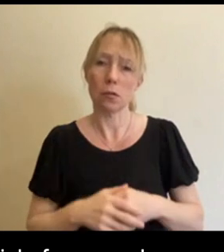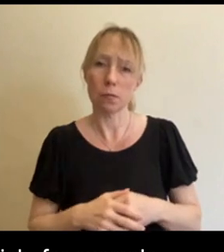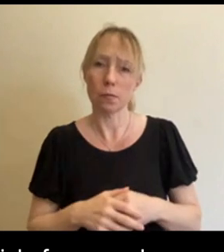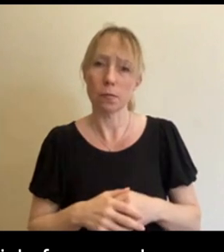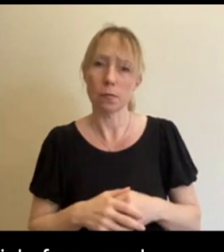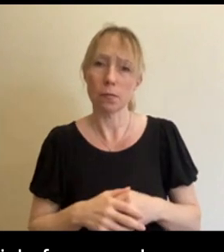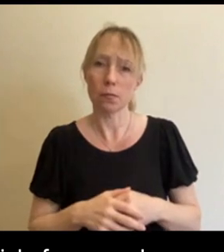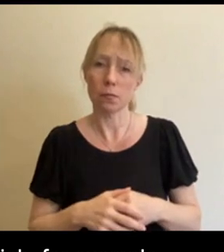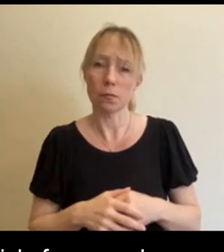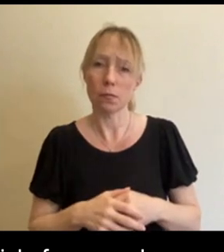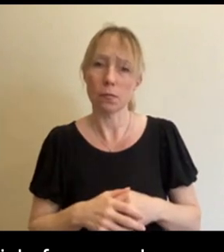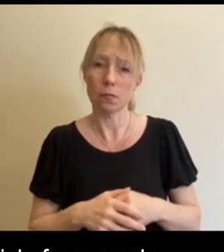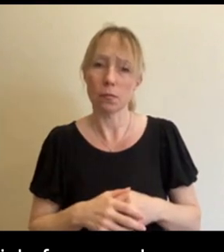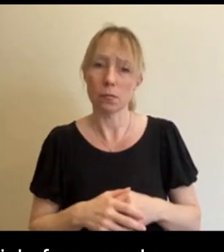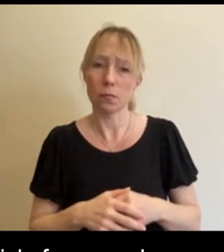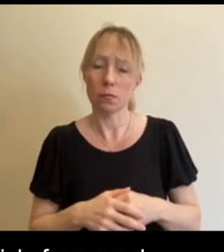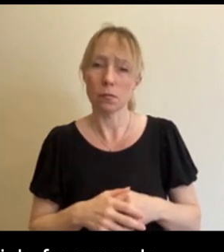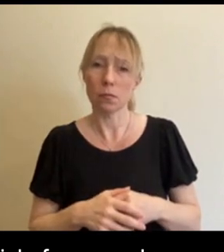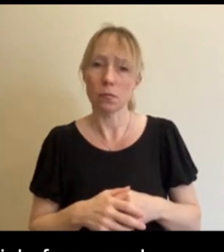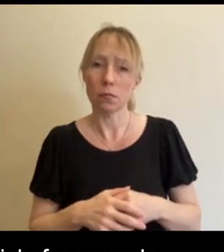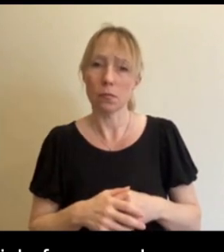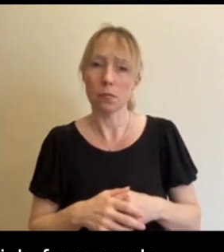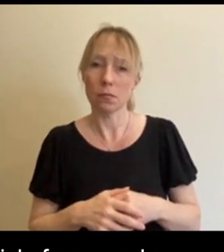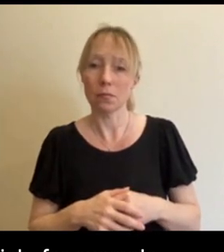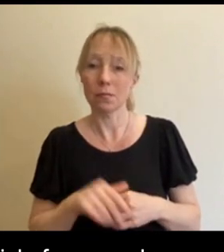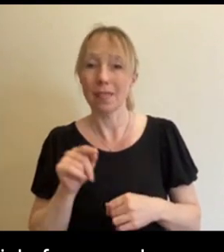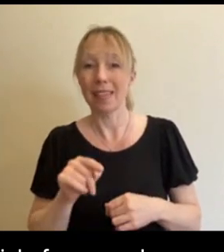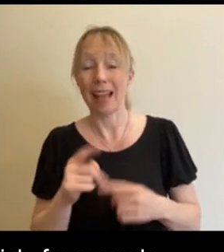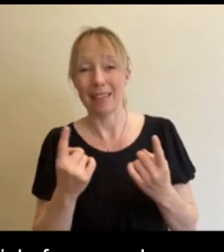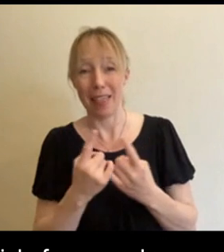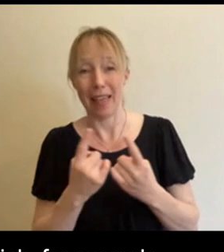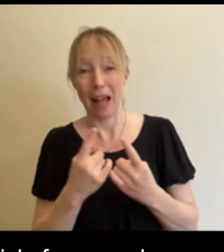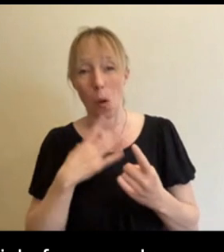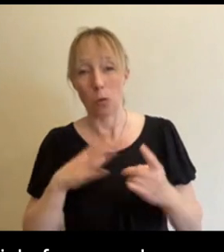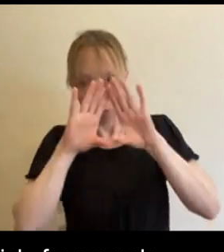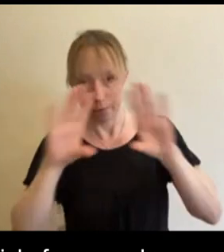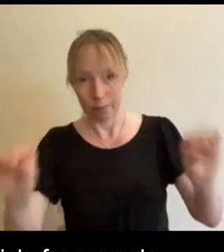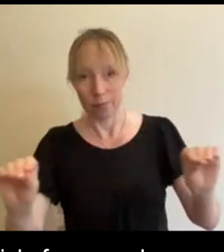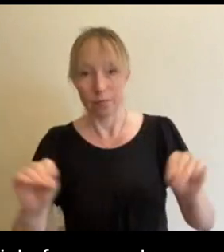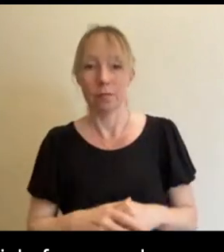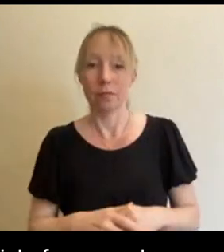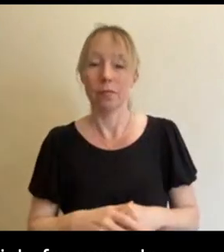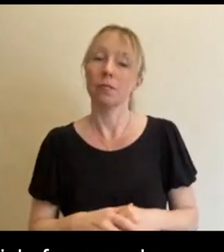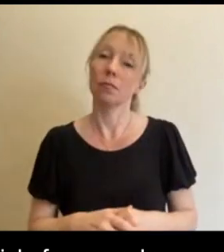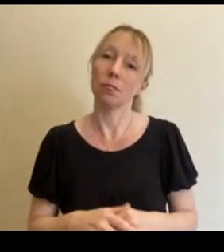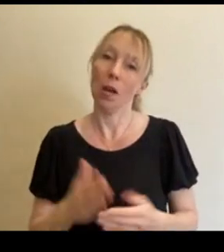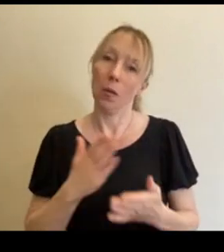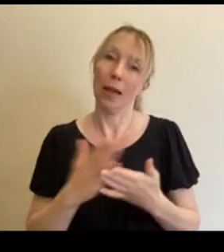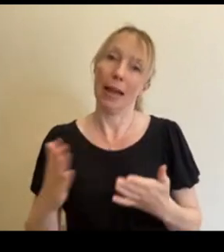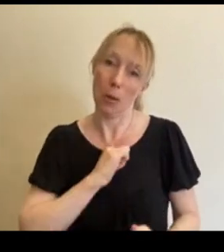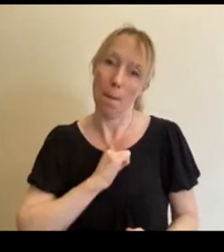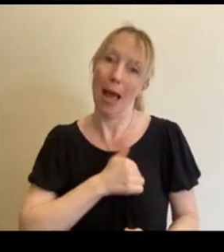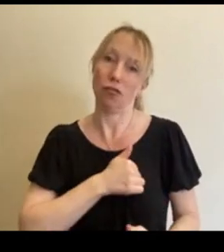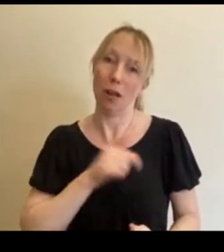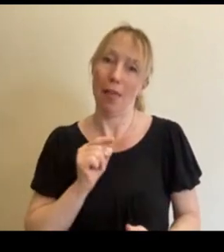yeah. So that's the thing that I can tell. Something that you're clearly very passionate about helping to